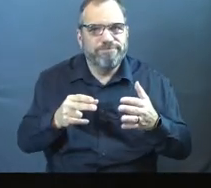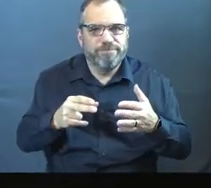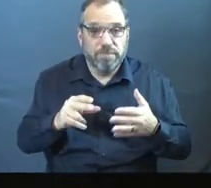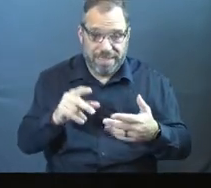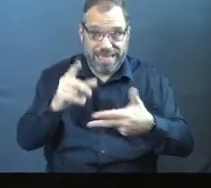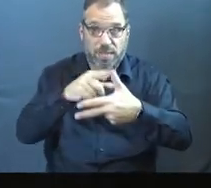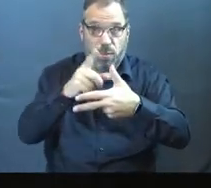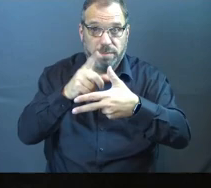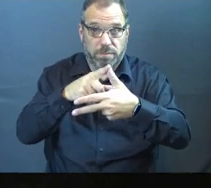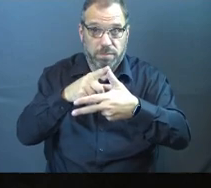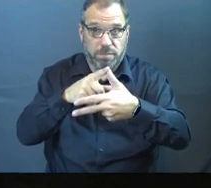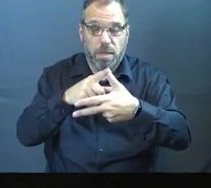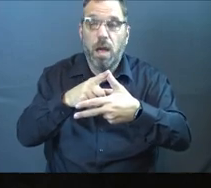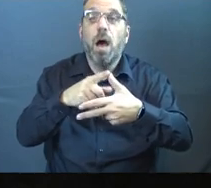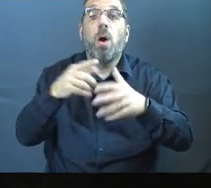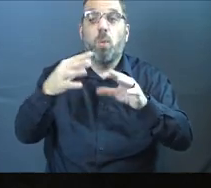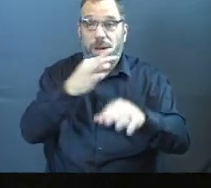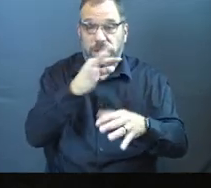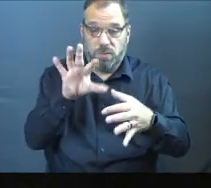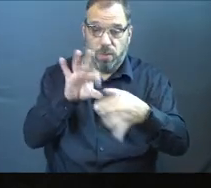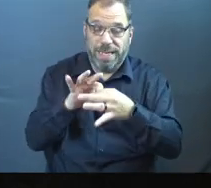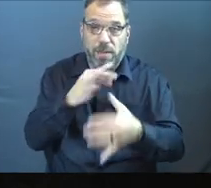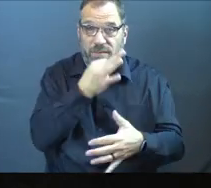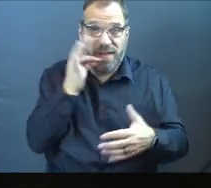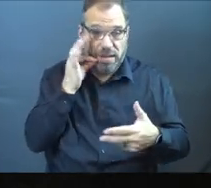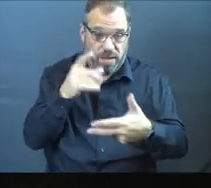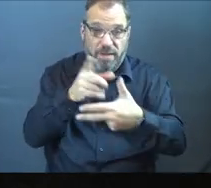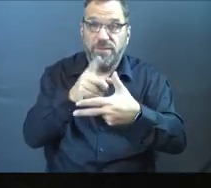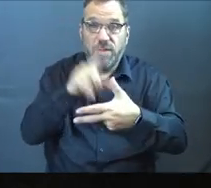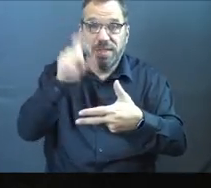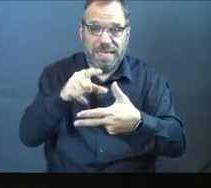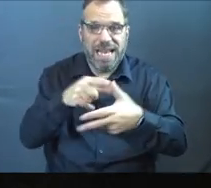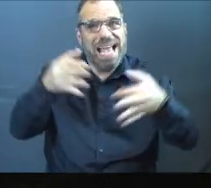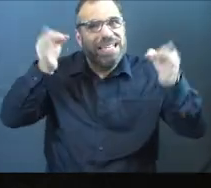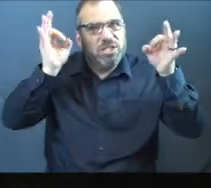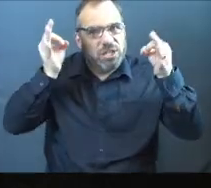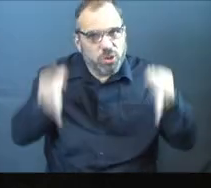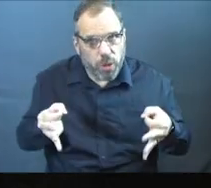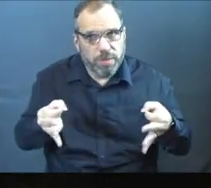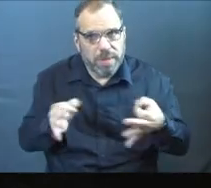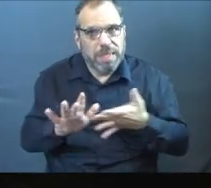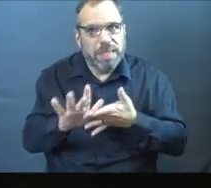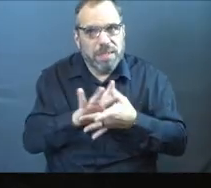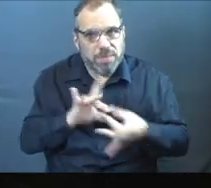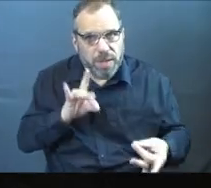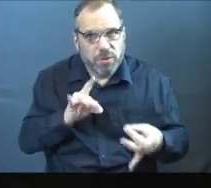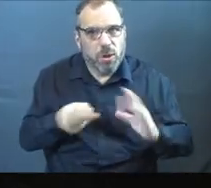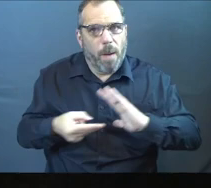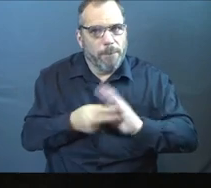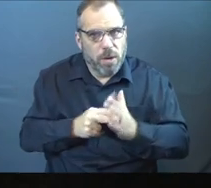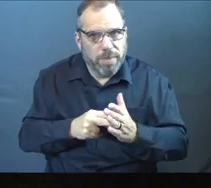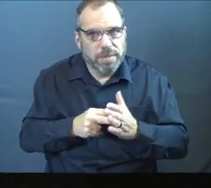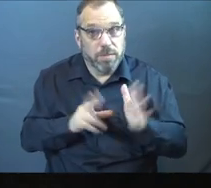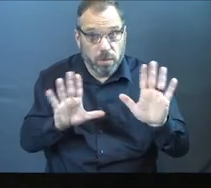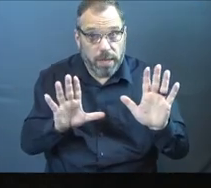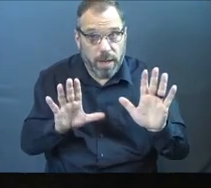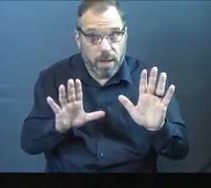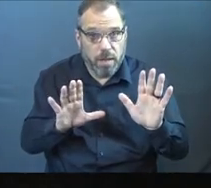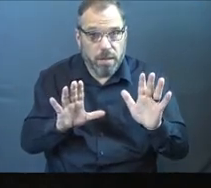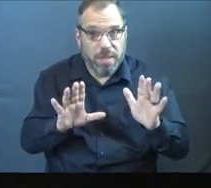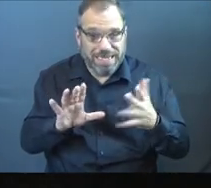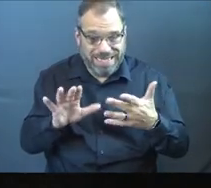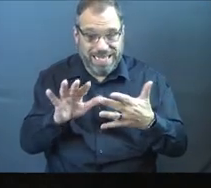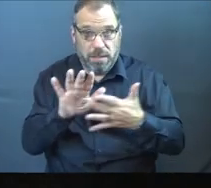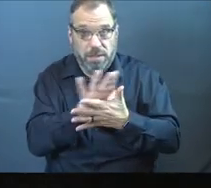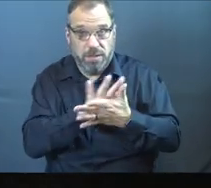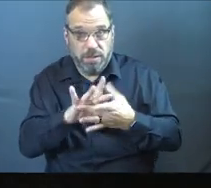That's point number one. When it comes to fasting, the first need is a determined spiritual purpose, okay? Emphasis